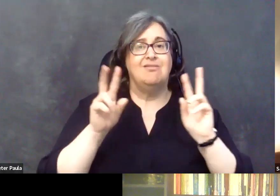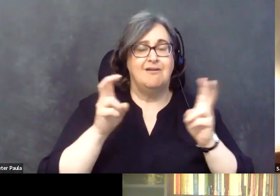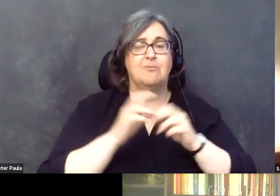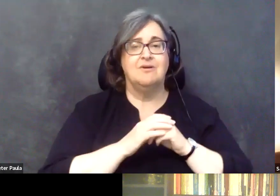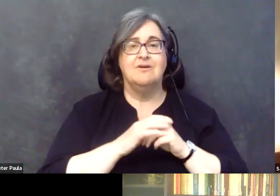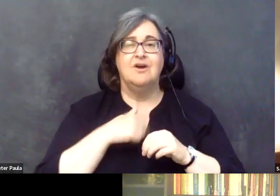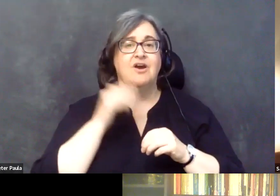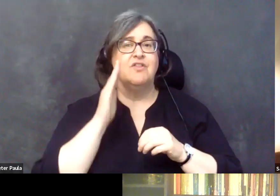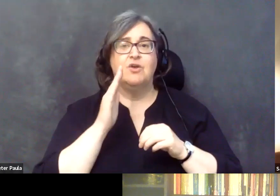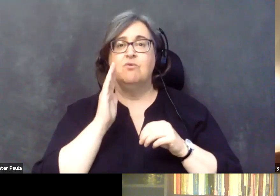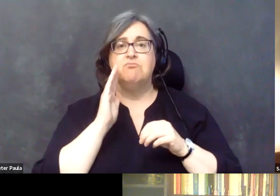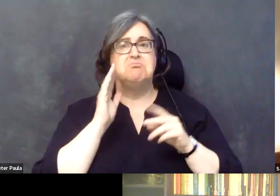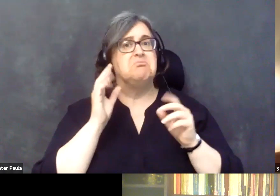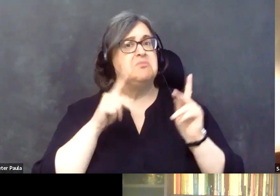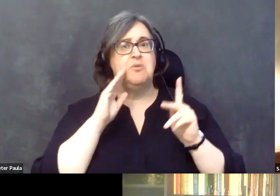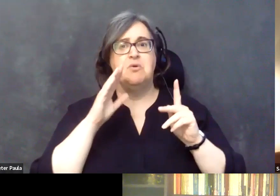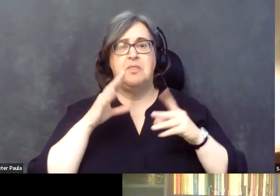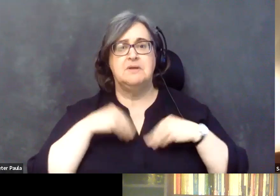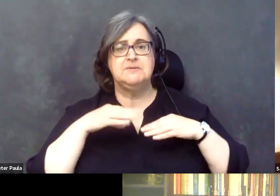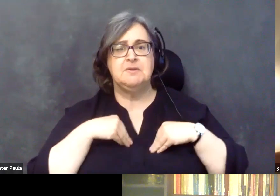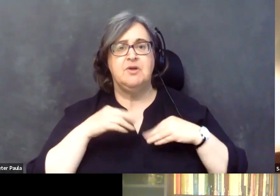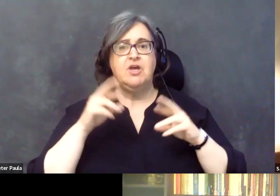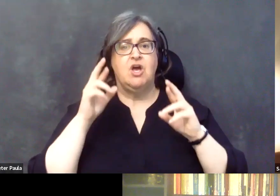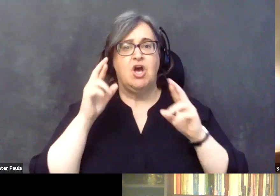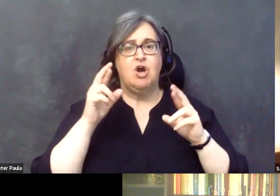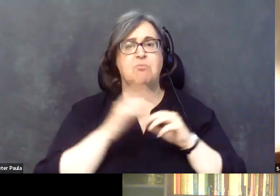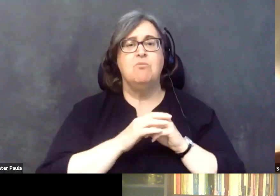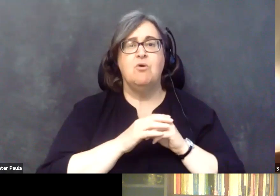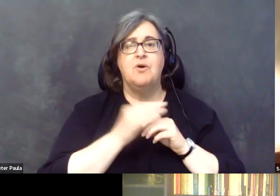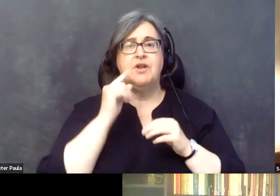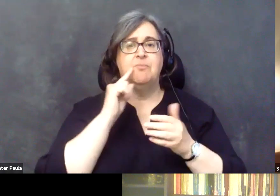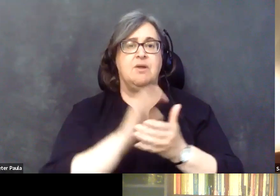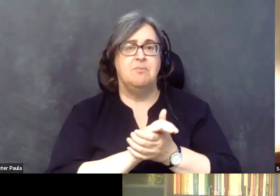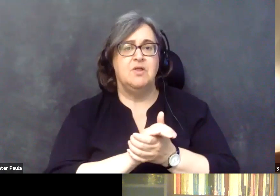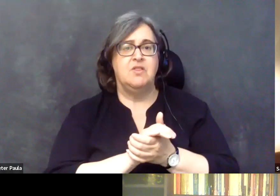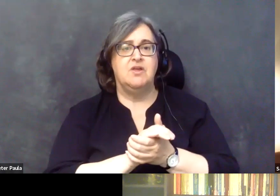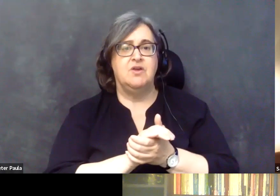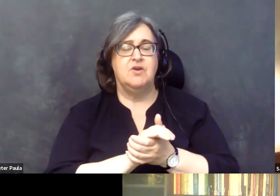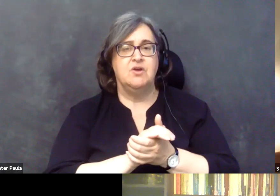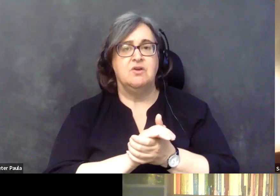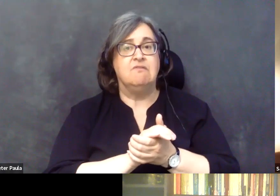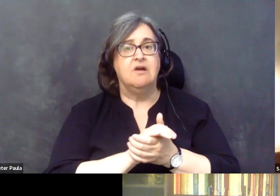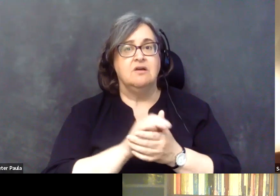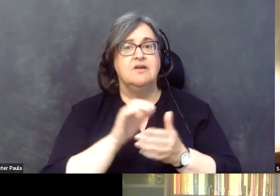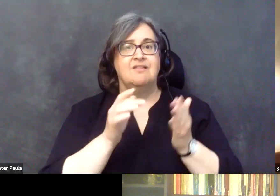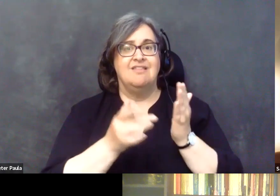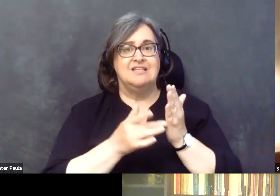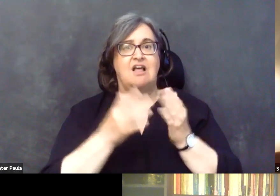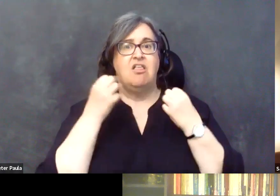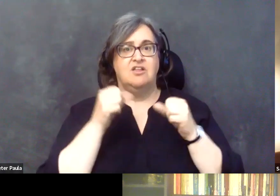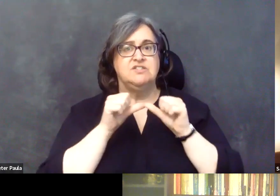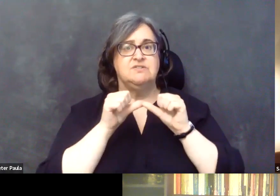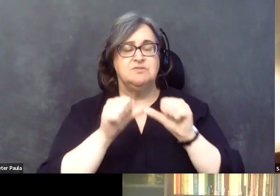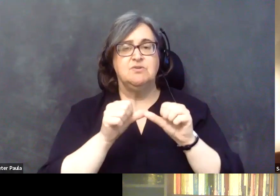a greater acceptance to it. I hope, and I believe, uh, telehealth is there to stay. There'll be more, uh,